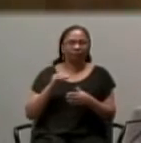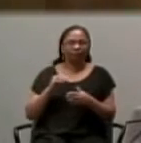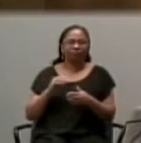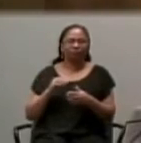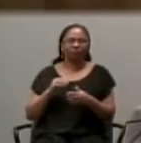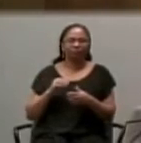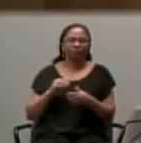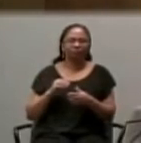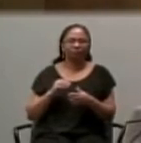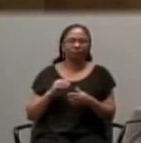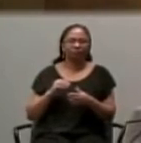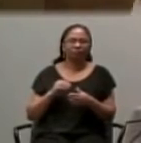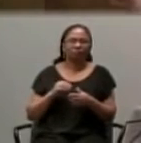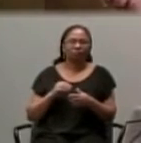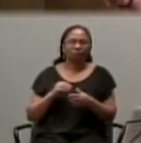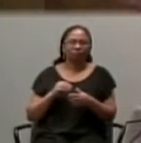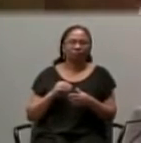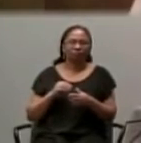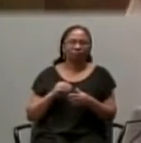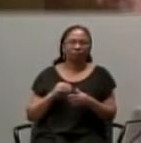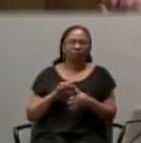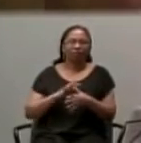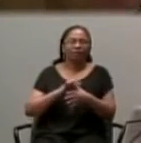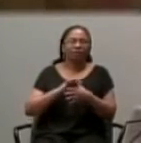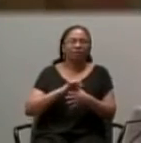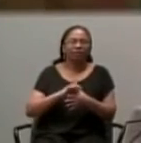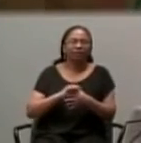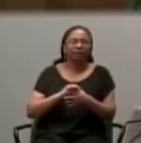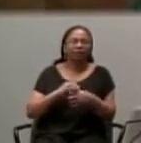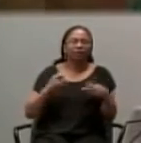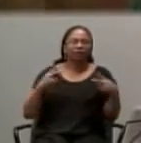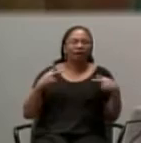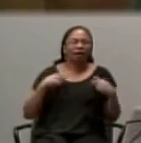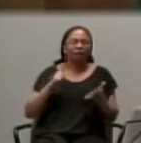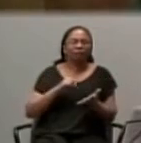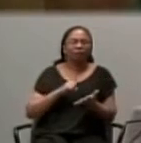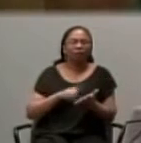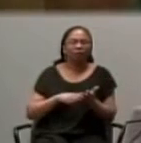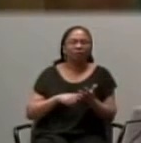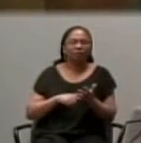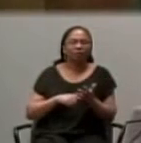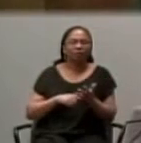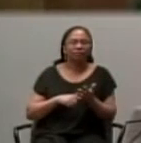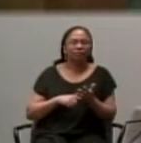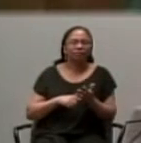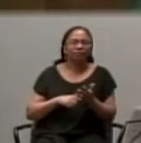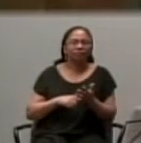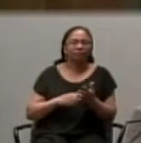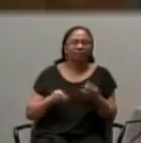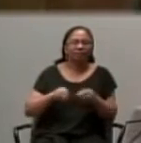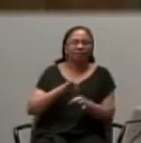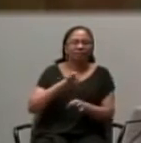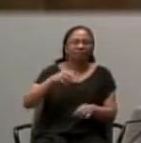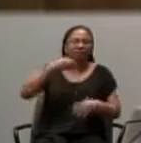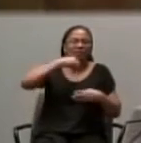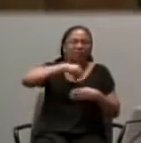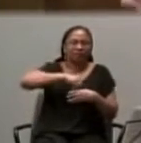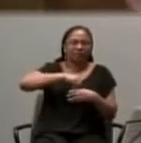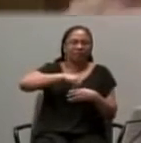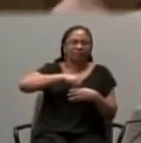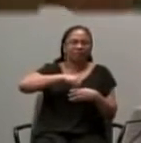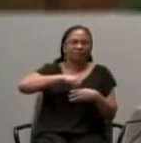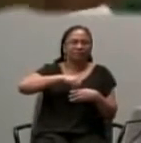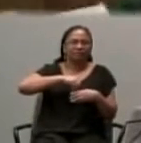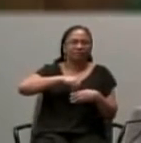grace infused with the spiritual life. Amen? The flesh has nothing to